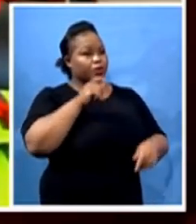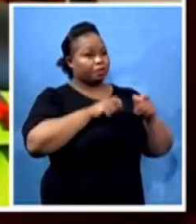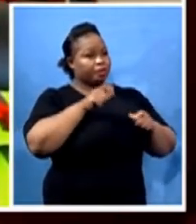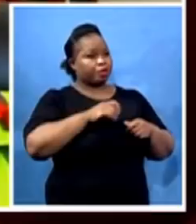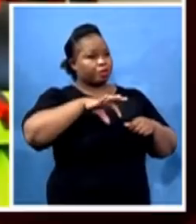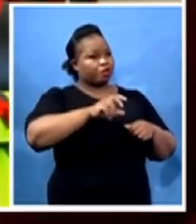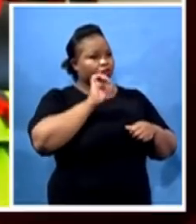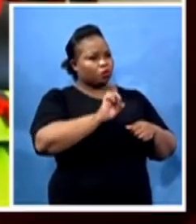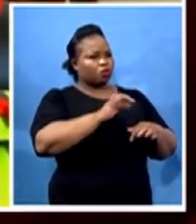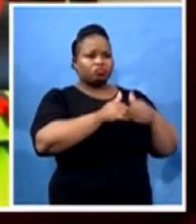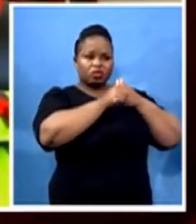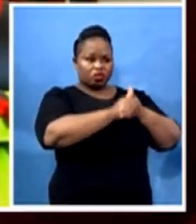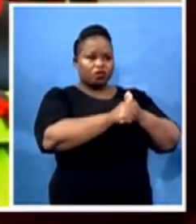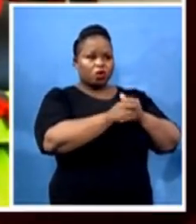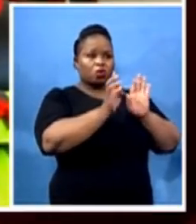regulations?